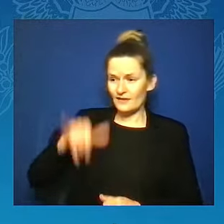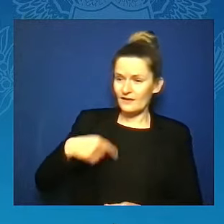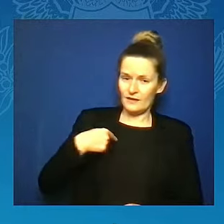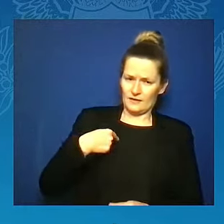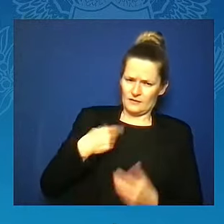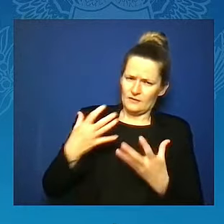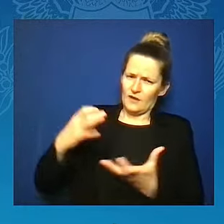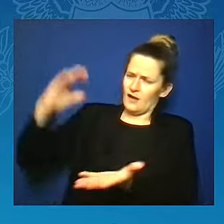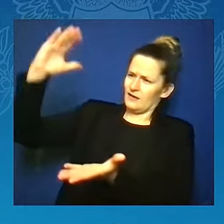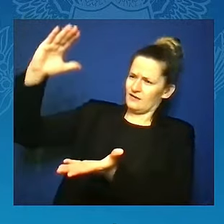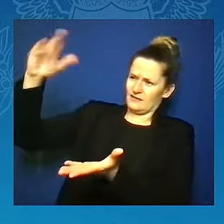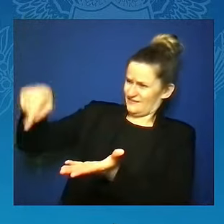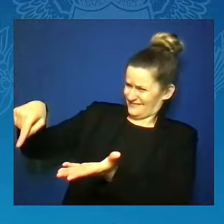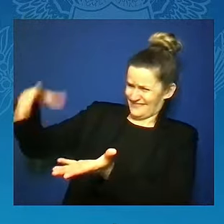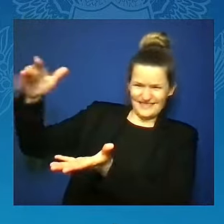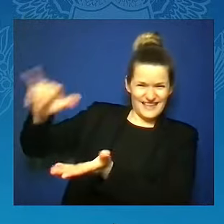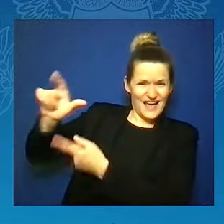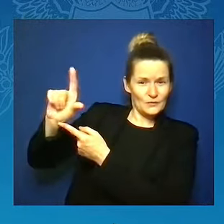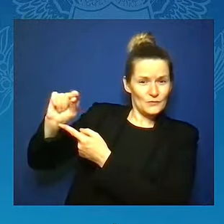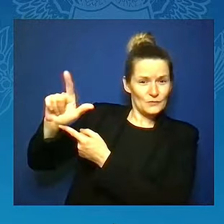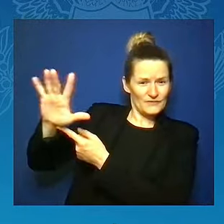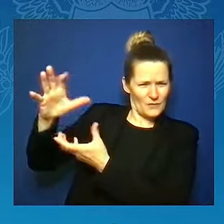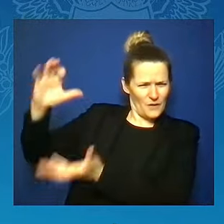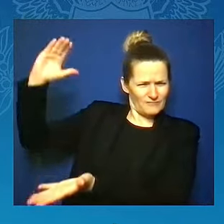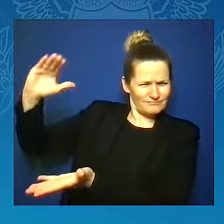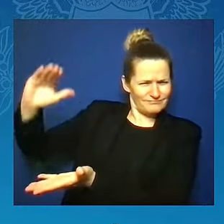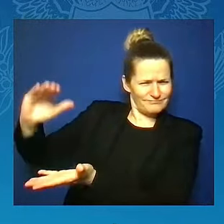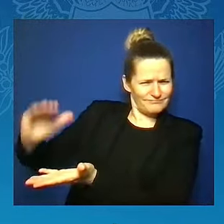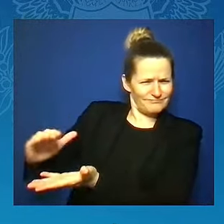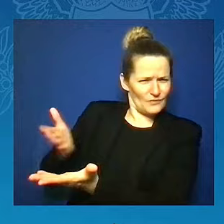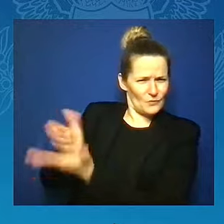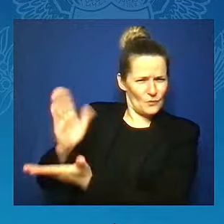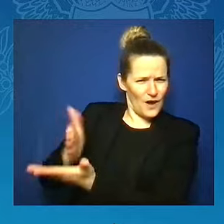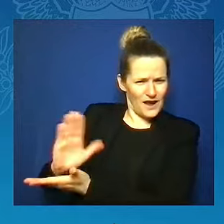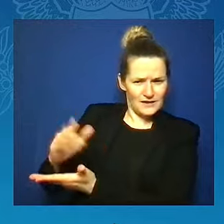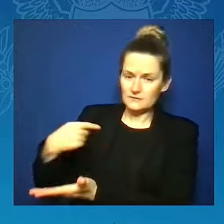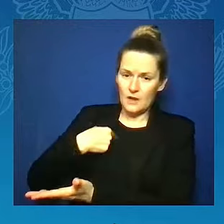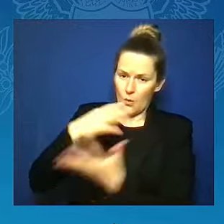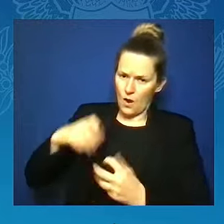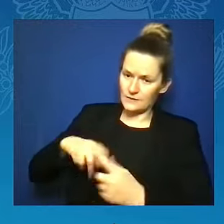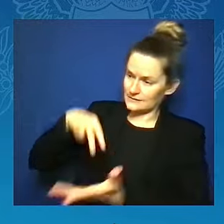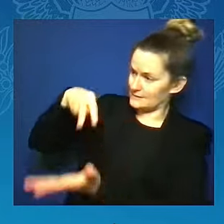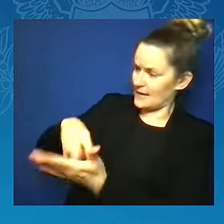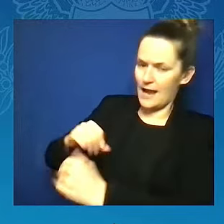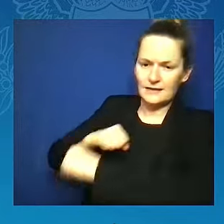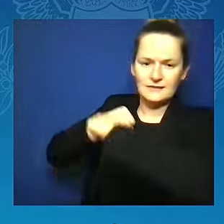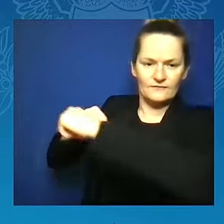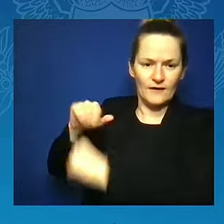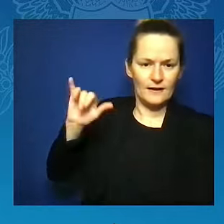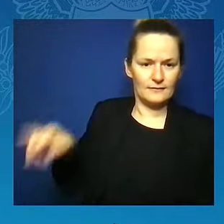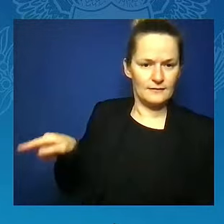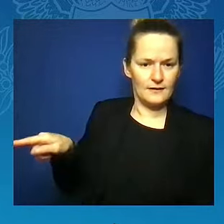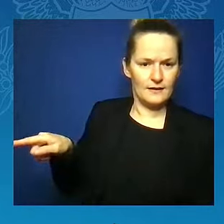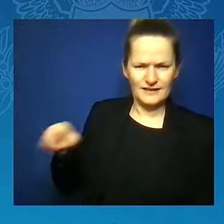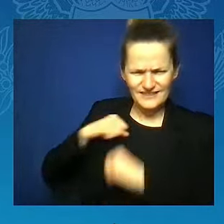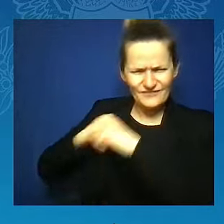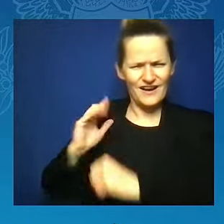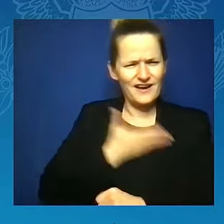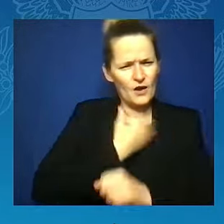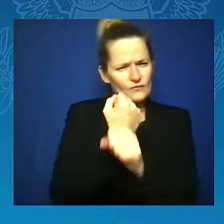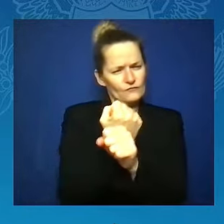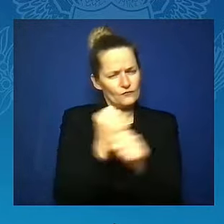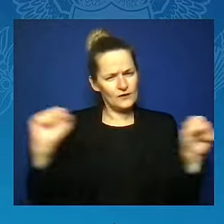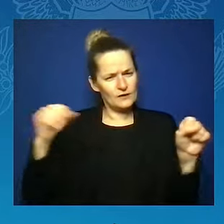We, who believe in the sacred freedom to vote, will make sure then that